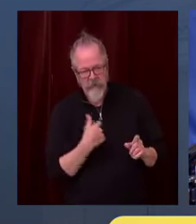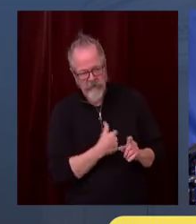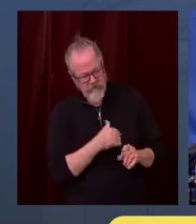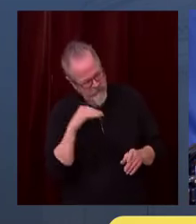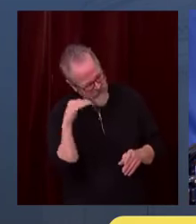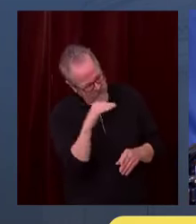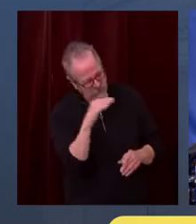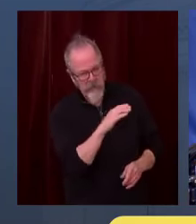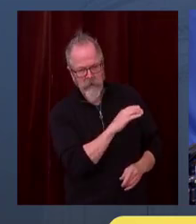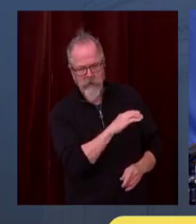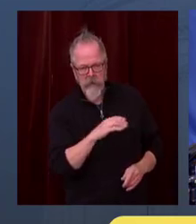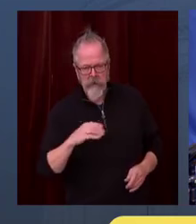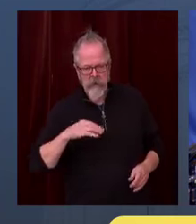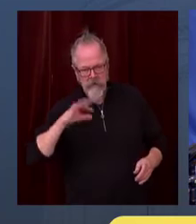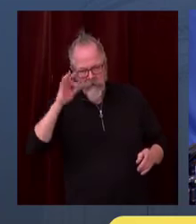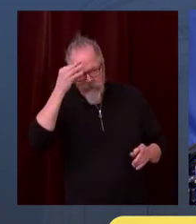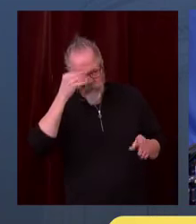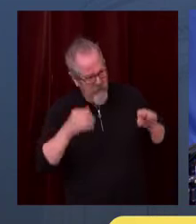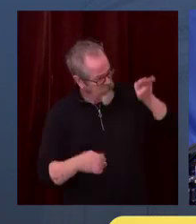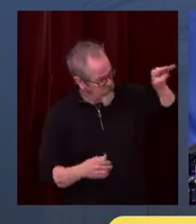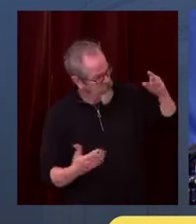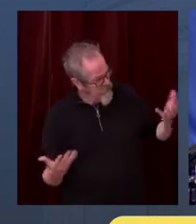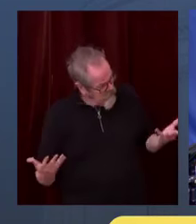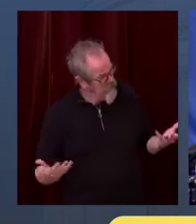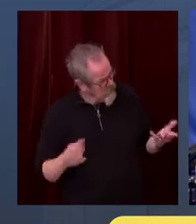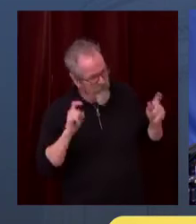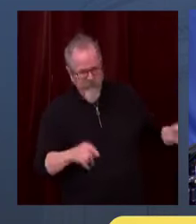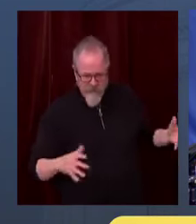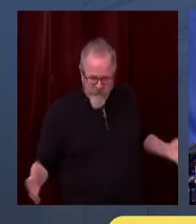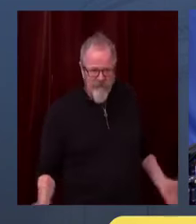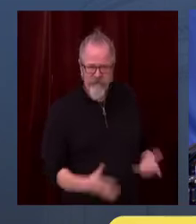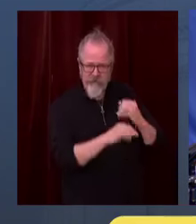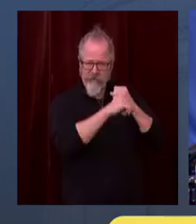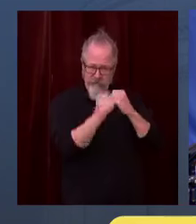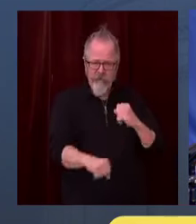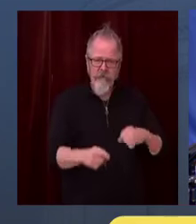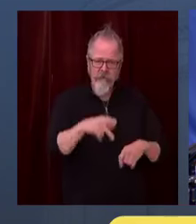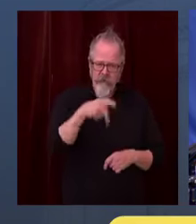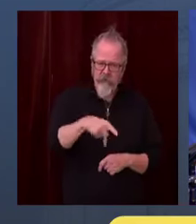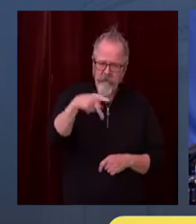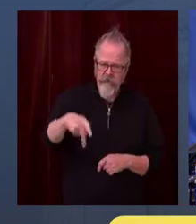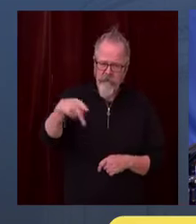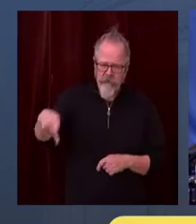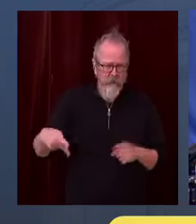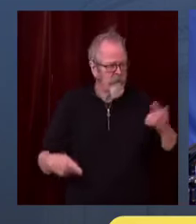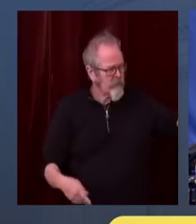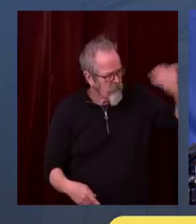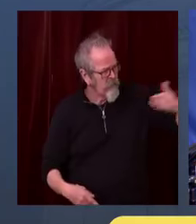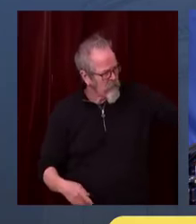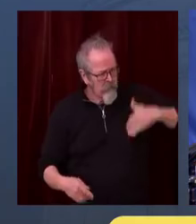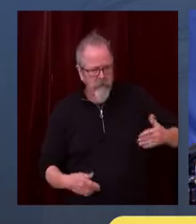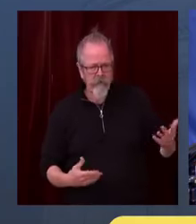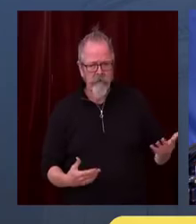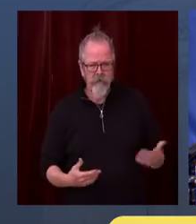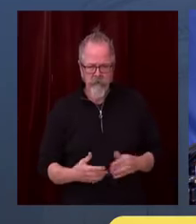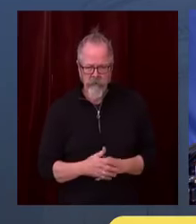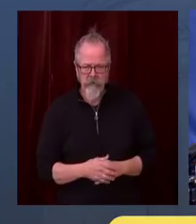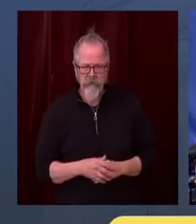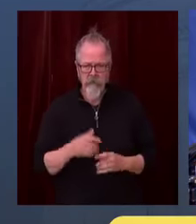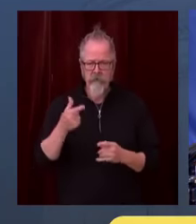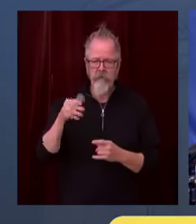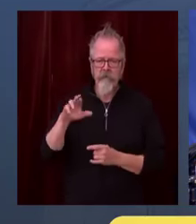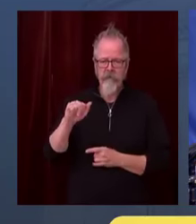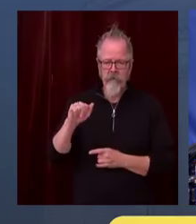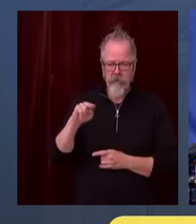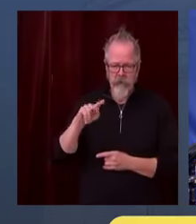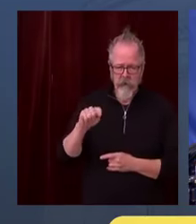that Paycheck Protection Fund, to restore grants to small businesses. It's absolutely critical. Look, the federal government has resources